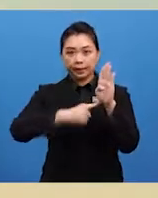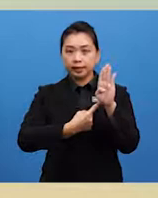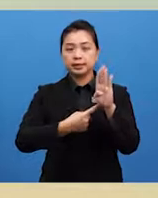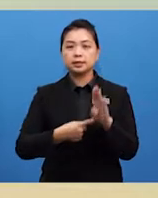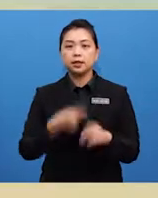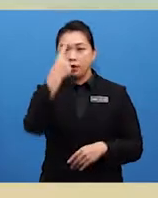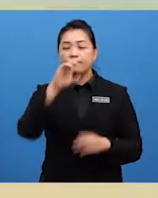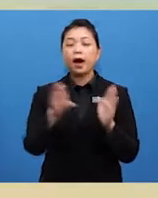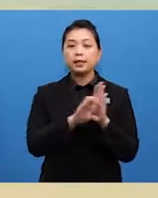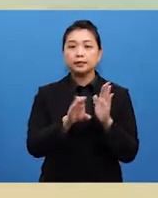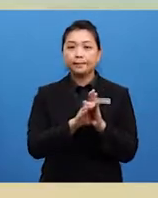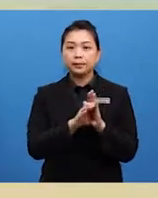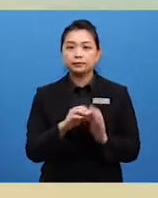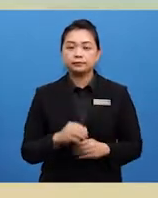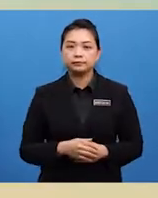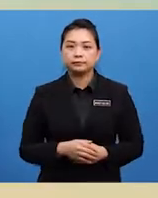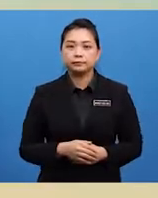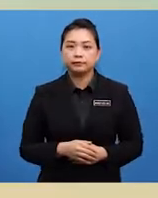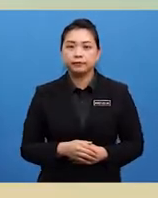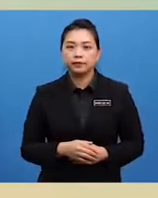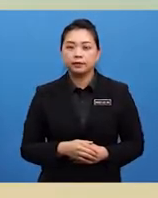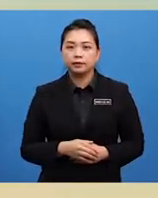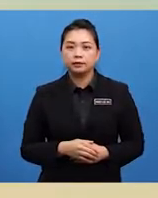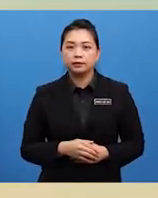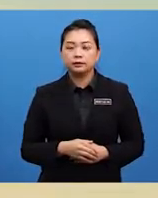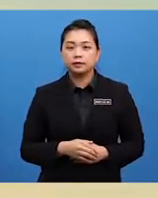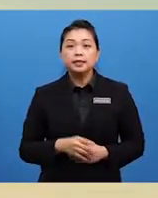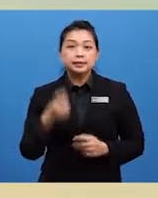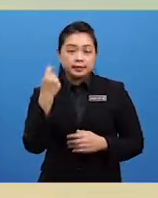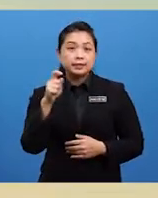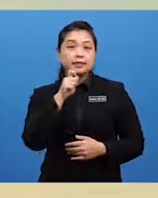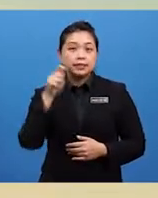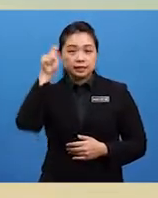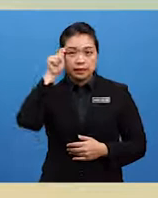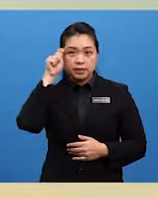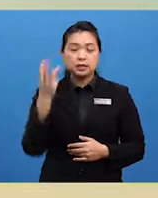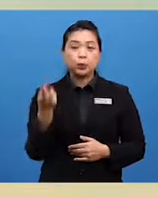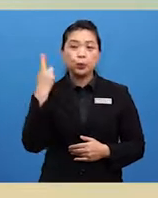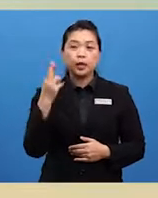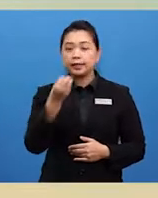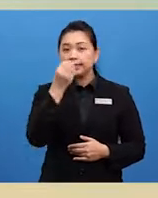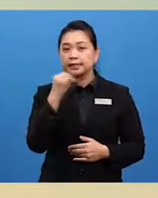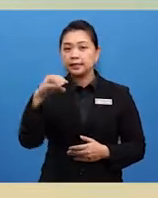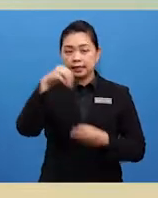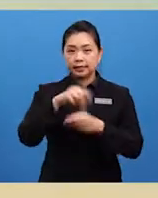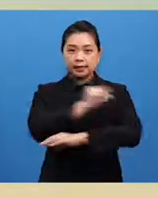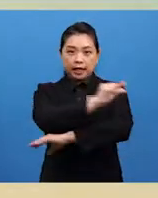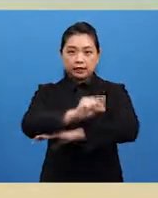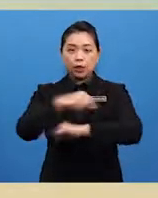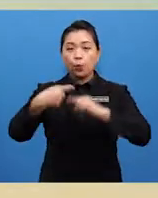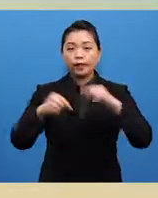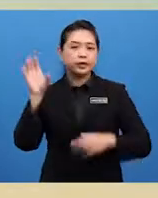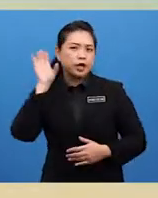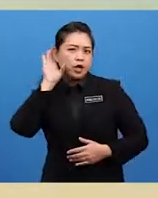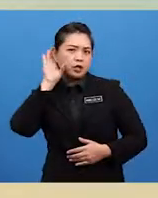example, the teenagers were eating in the garden when they heard the